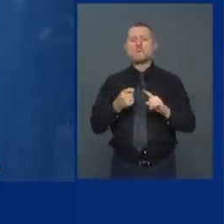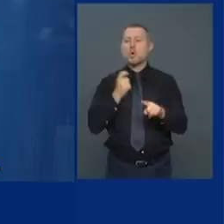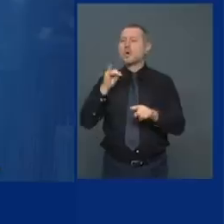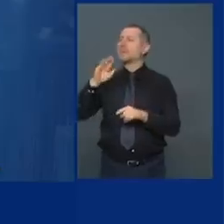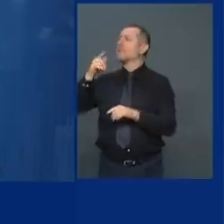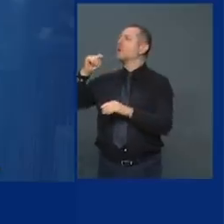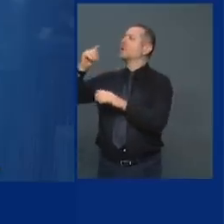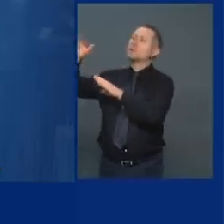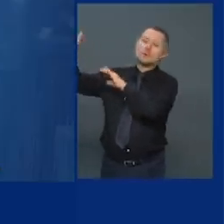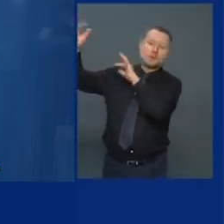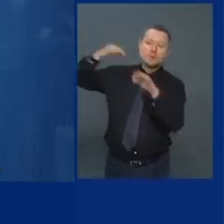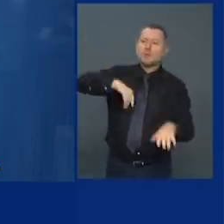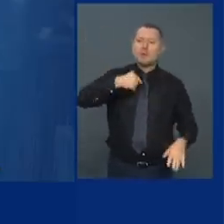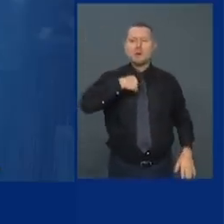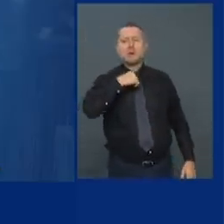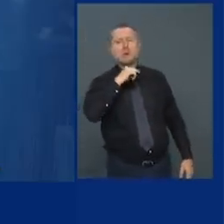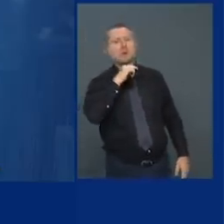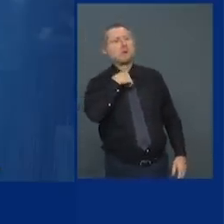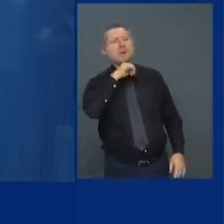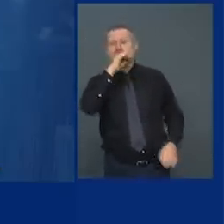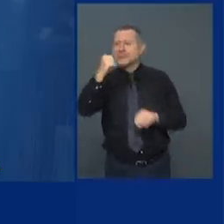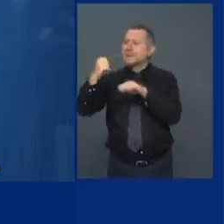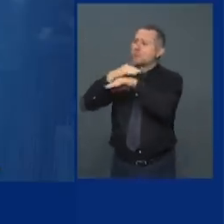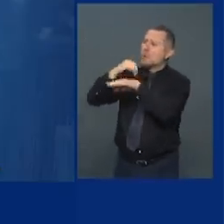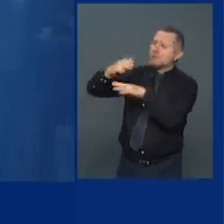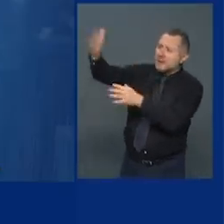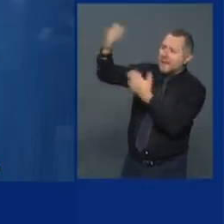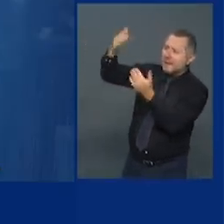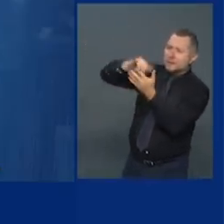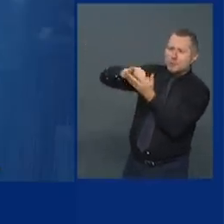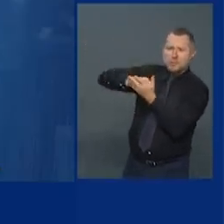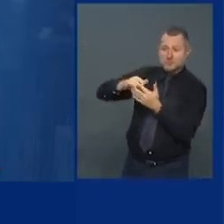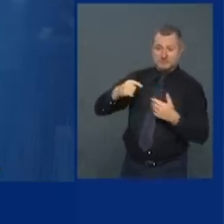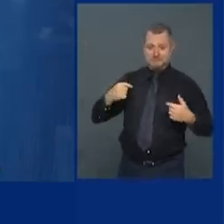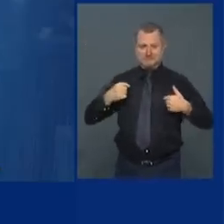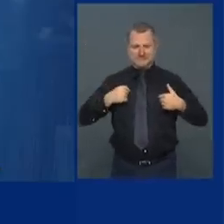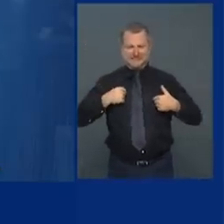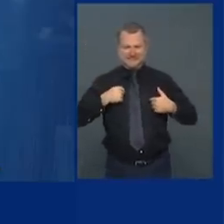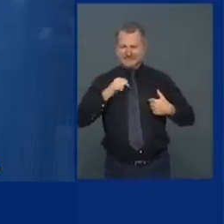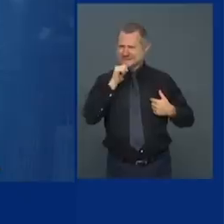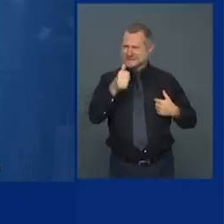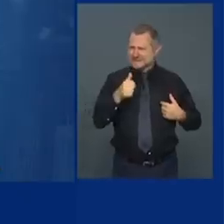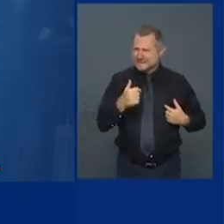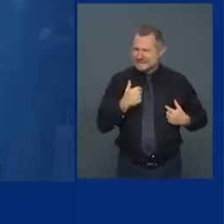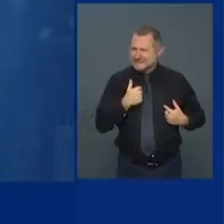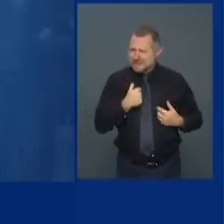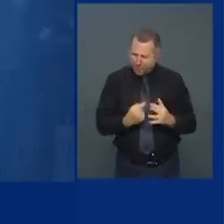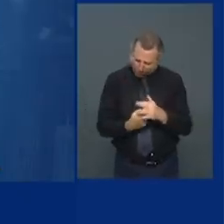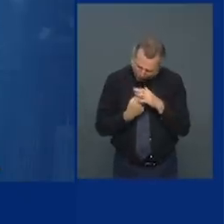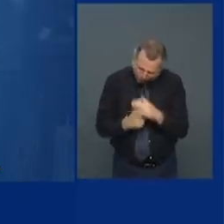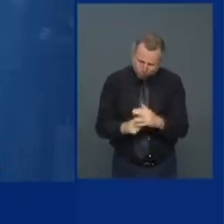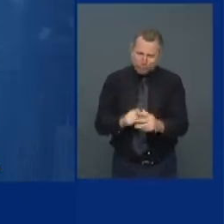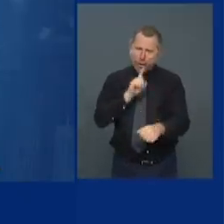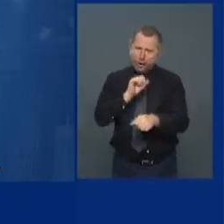New York, move to New York. But I'm the original species.